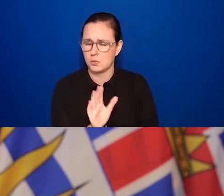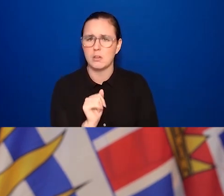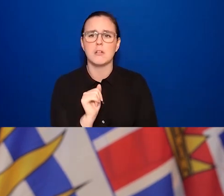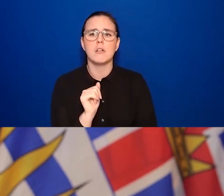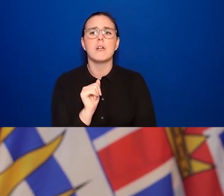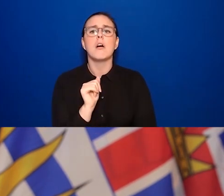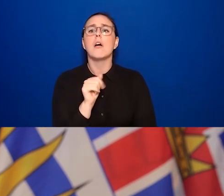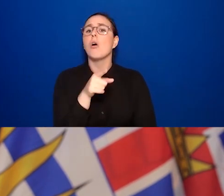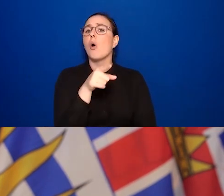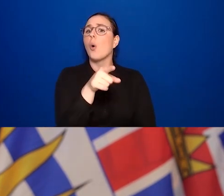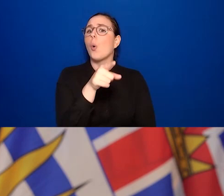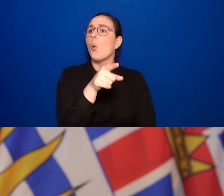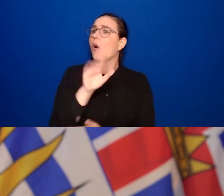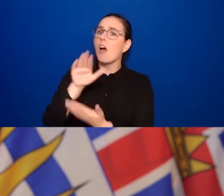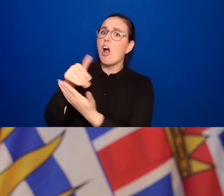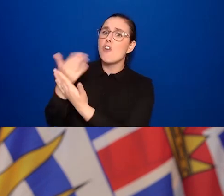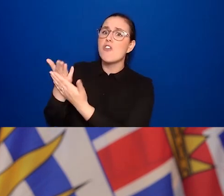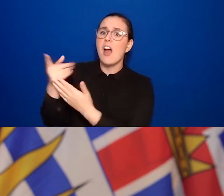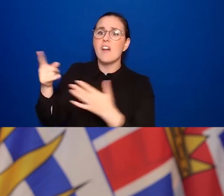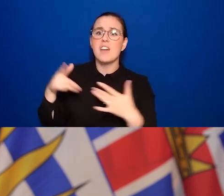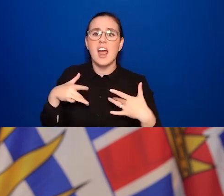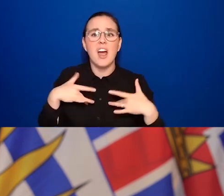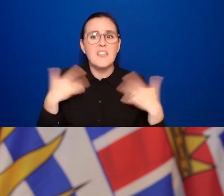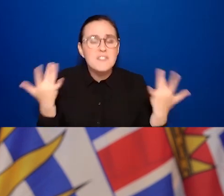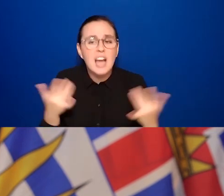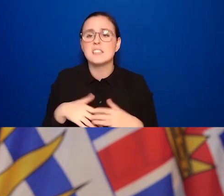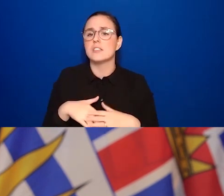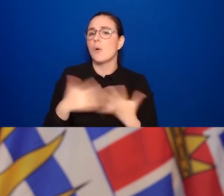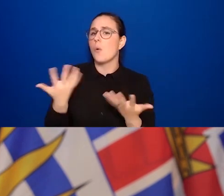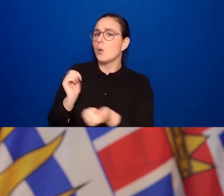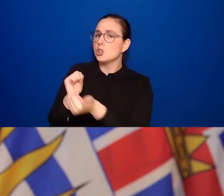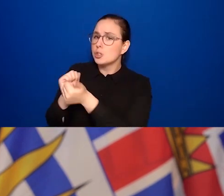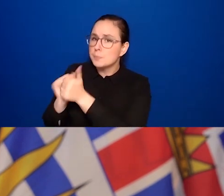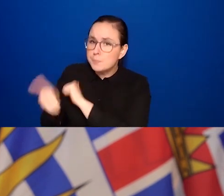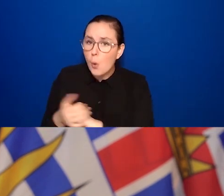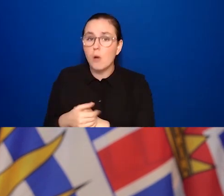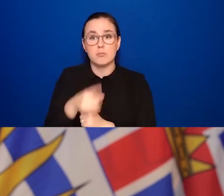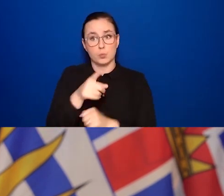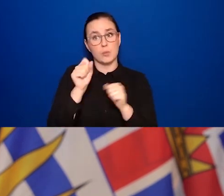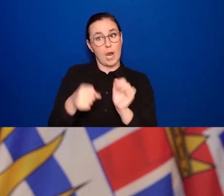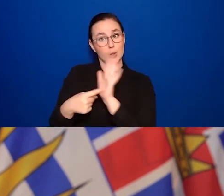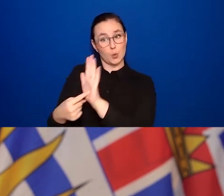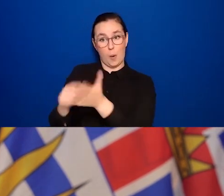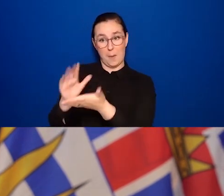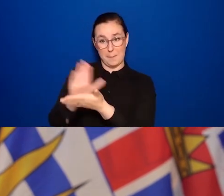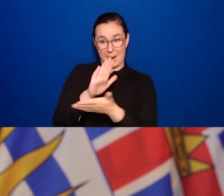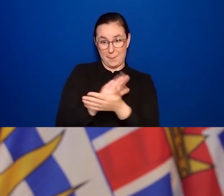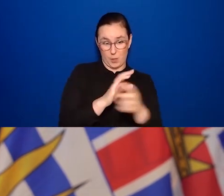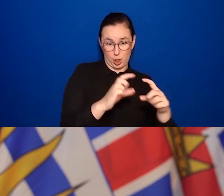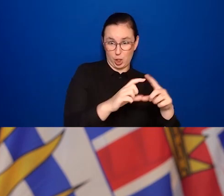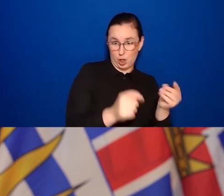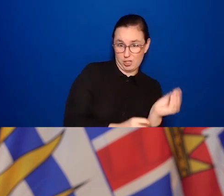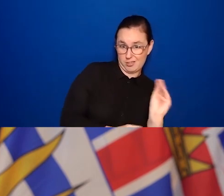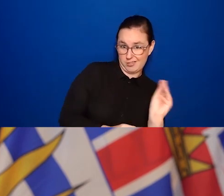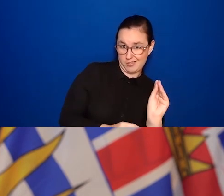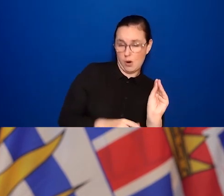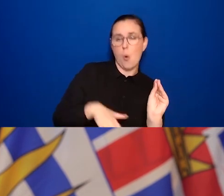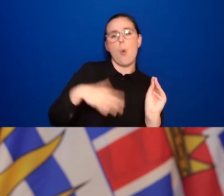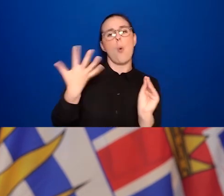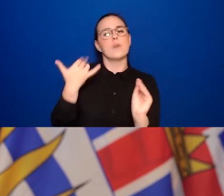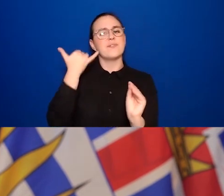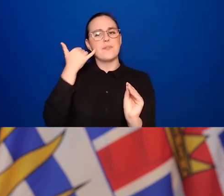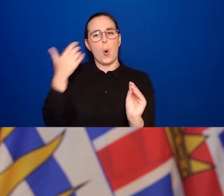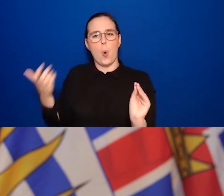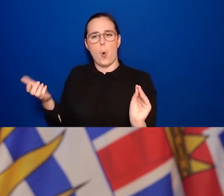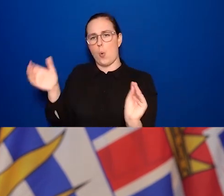vaccination, you have either your digital or your paper copy ready, and you'll be asked to display it, and with a piece of